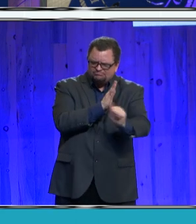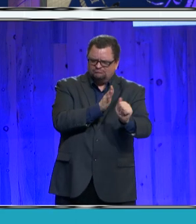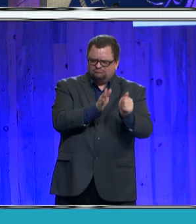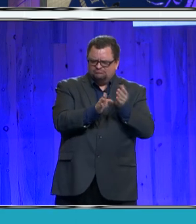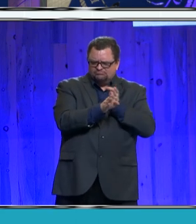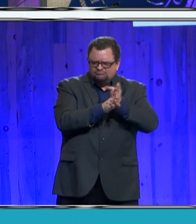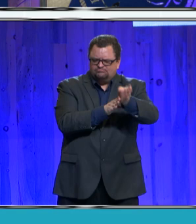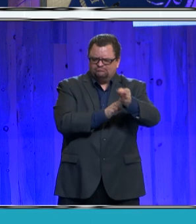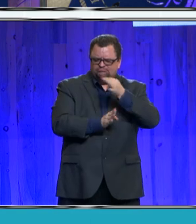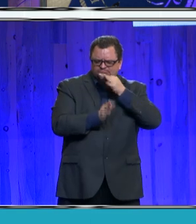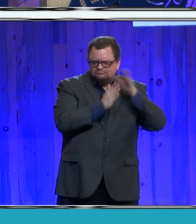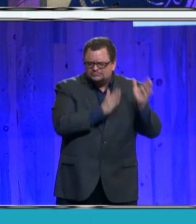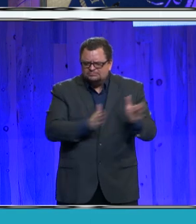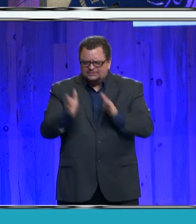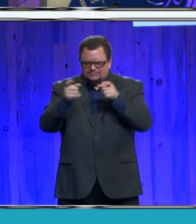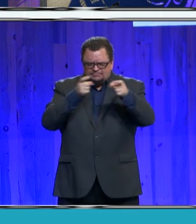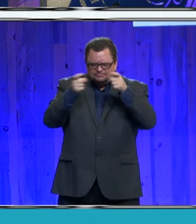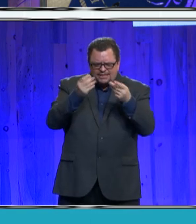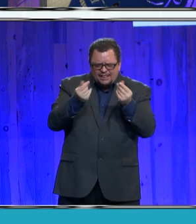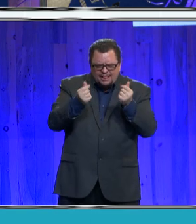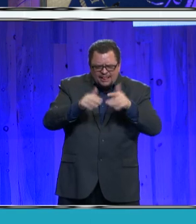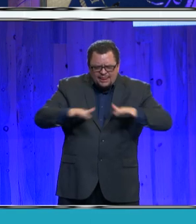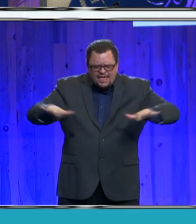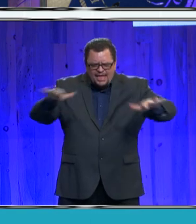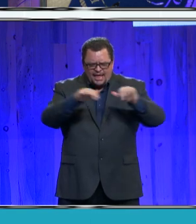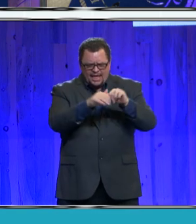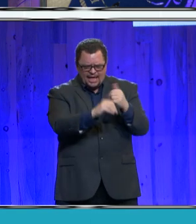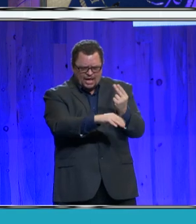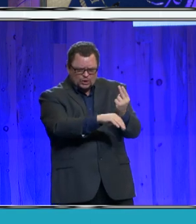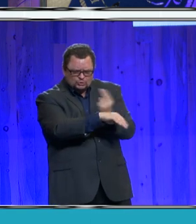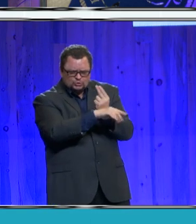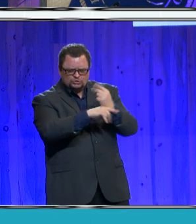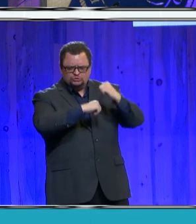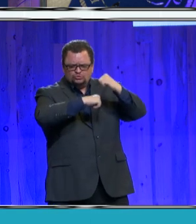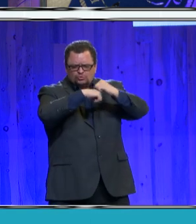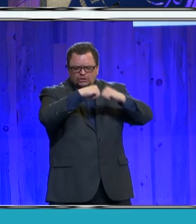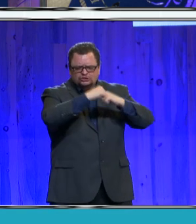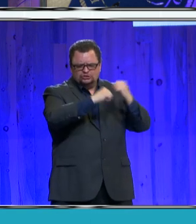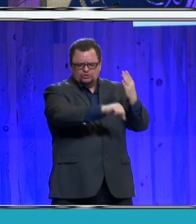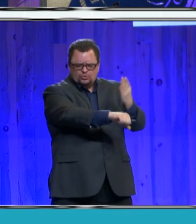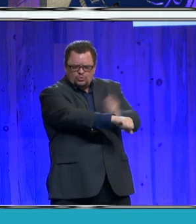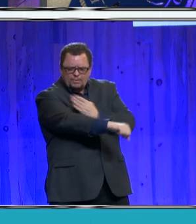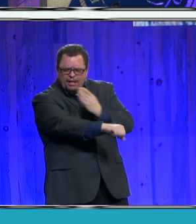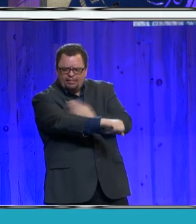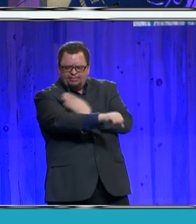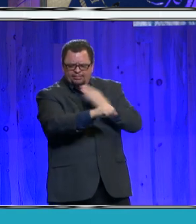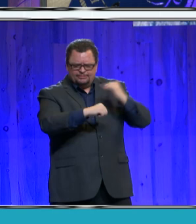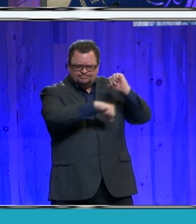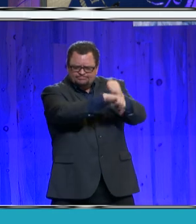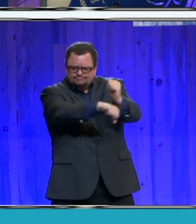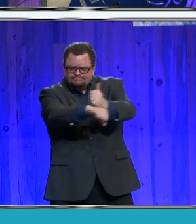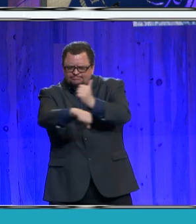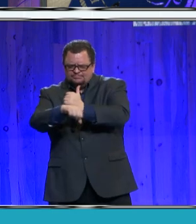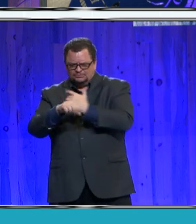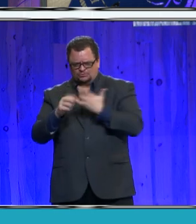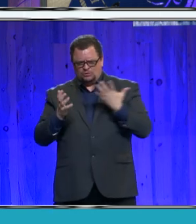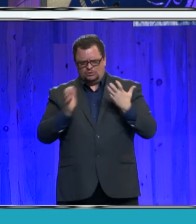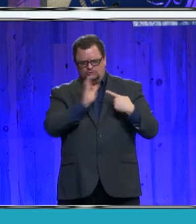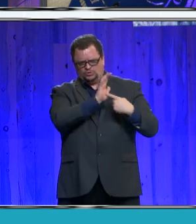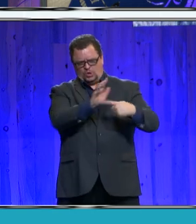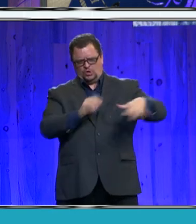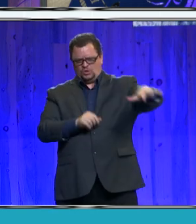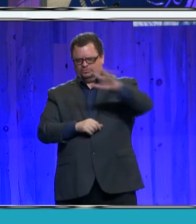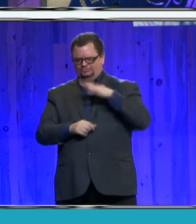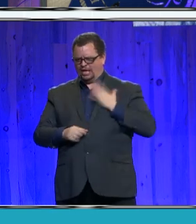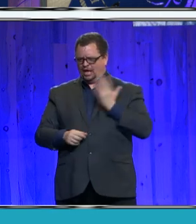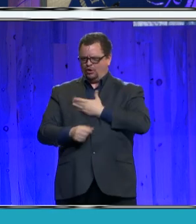infrastructure while honoring the characteristics that make our region great. And we continue to work with our partners to